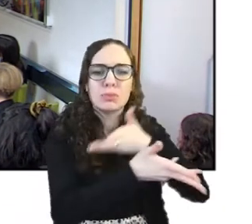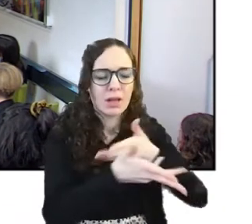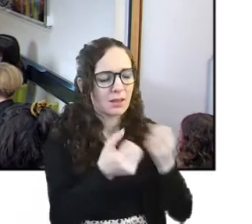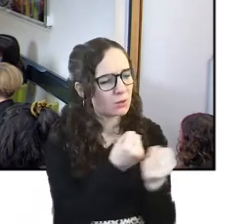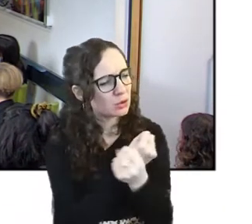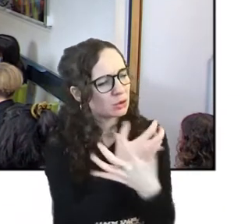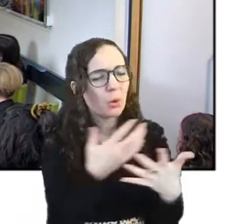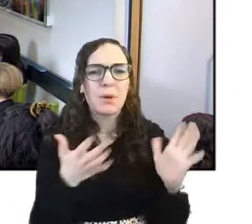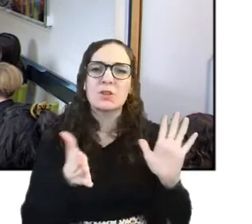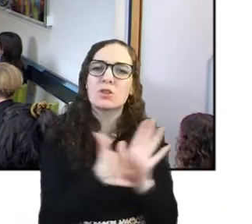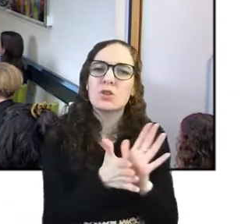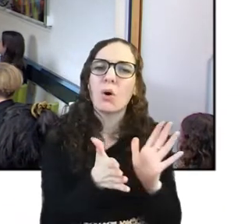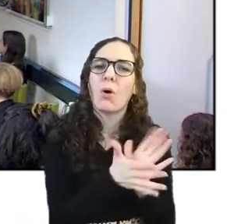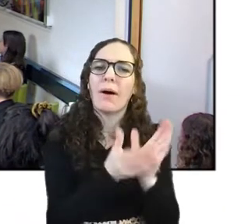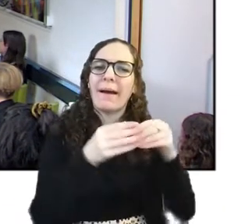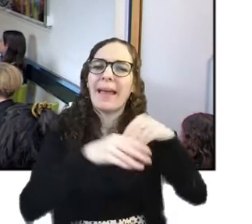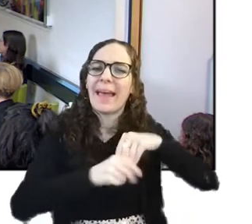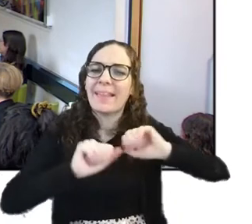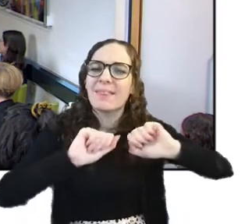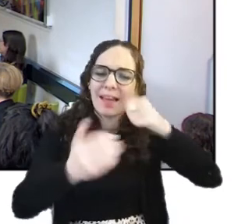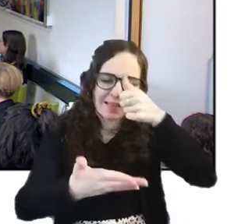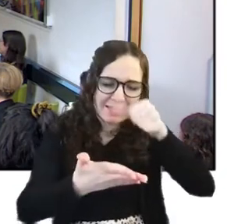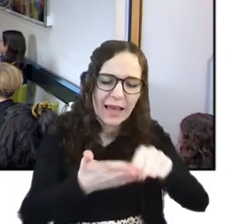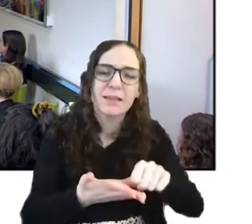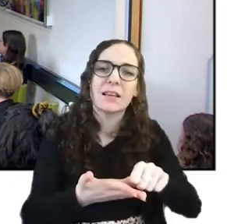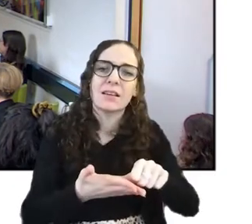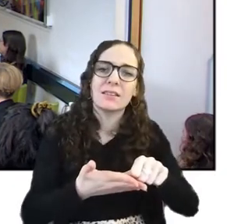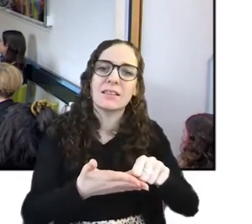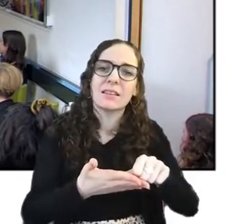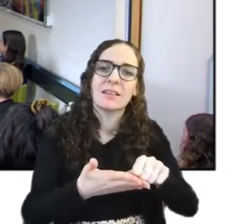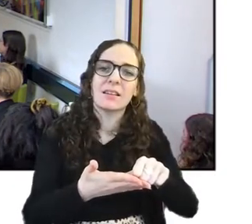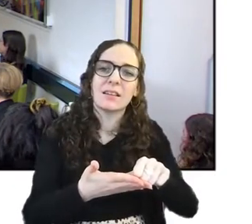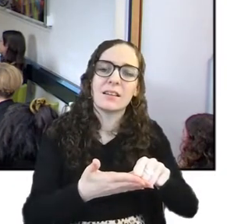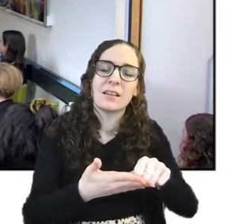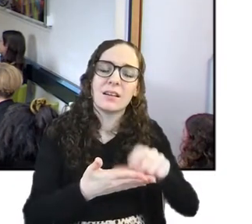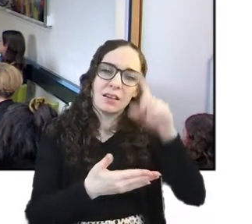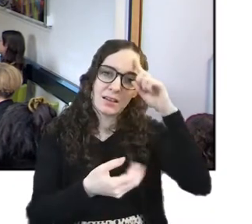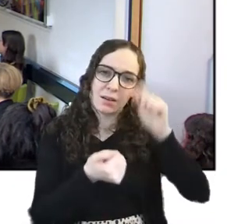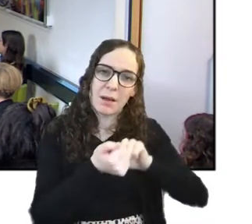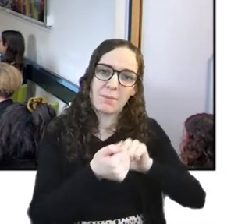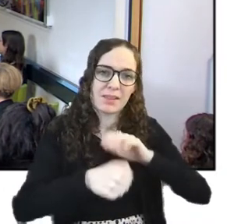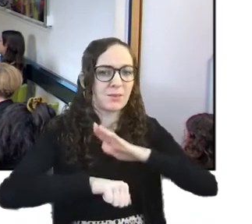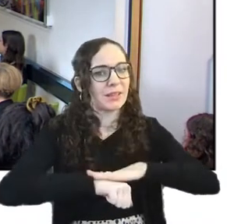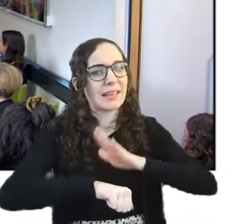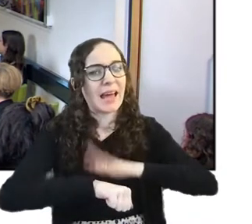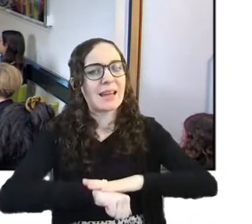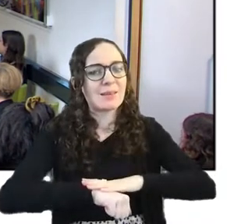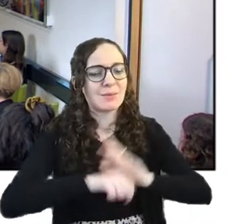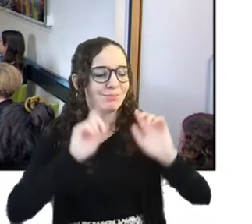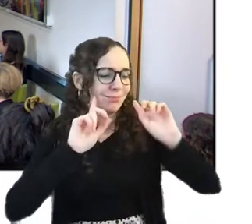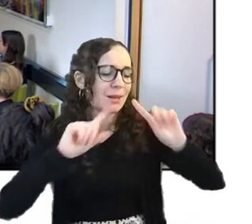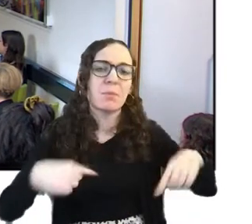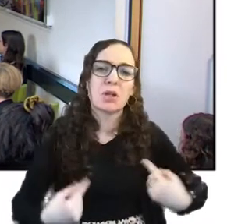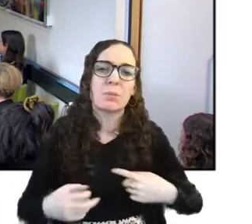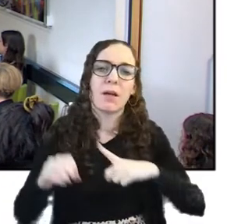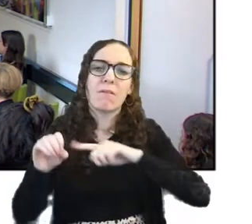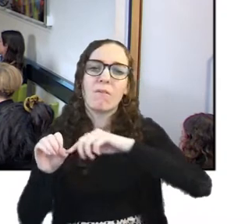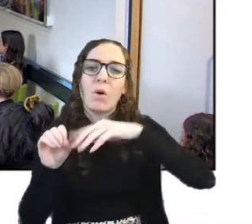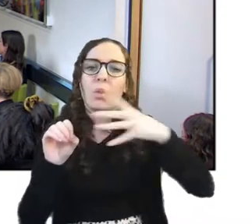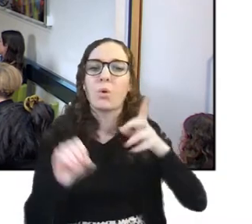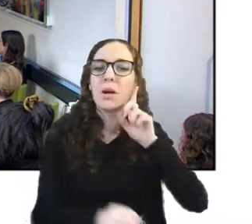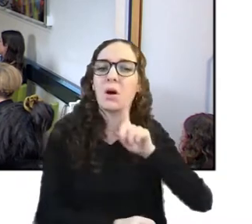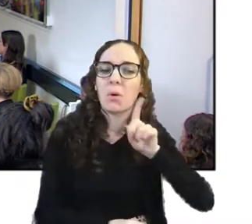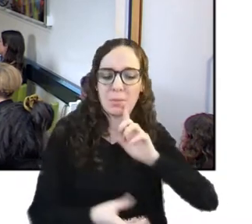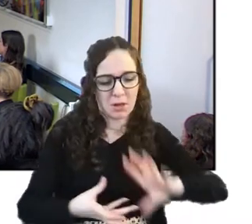as well because you know i was saying there was a time where it was almost impossible for queer women to build a life together